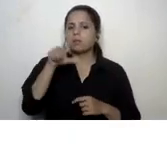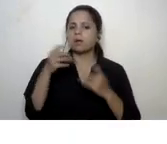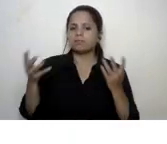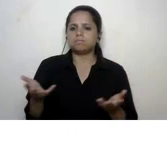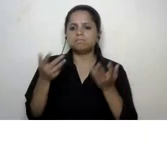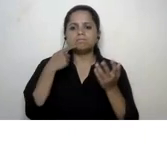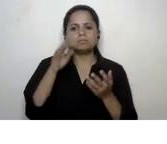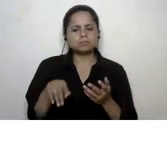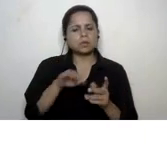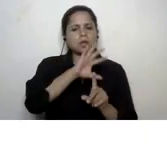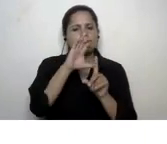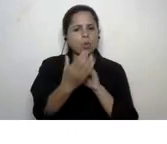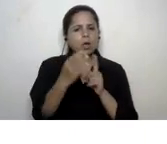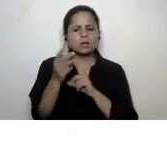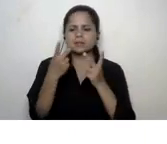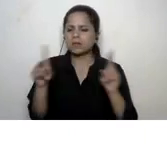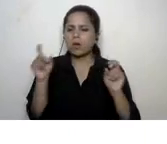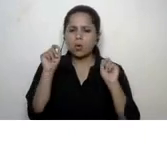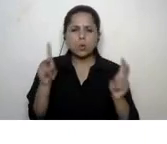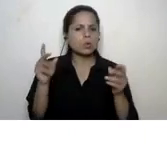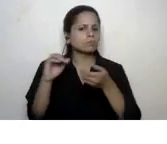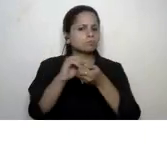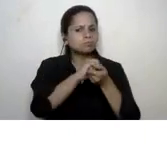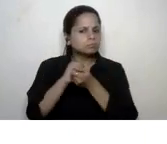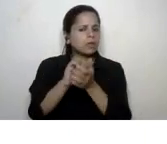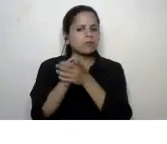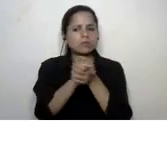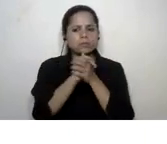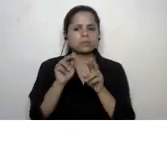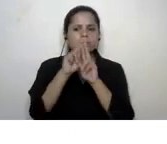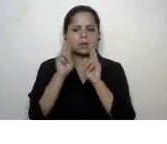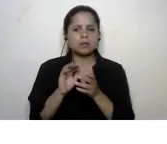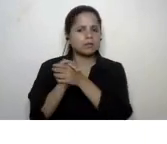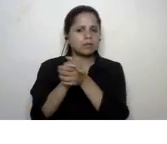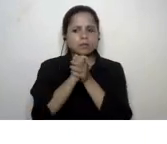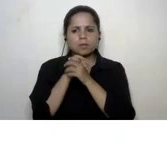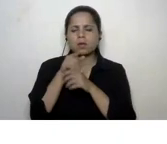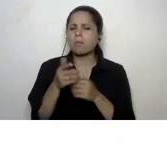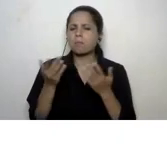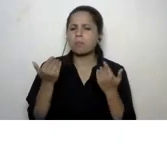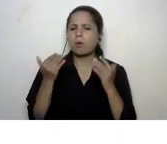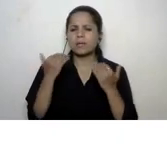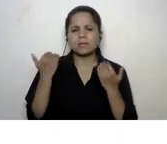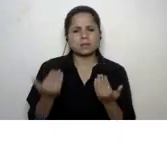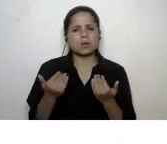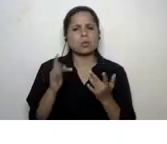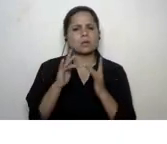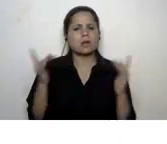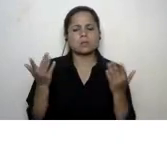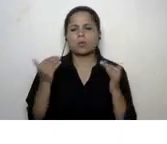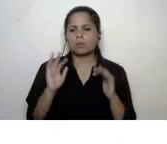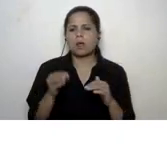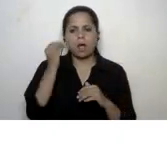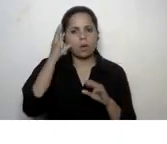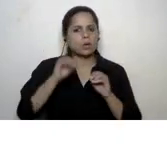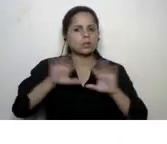develop intercultural interracial maybe have international friendships now it's all possible nowadays on the net to raise